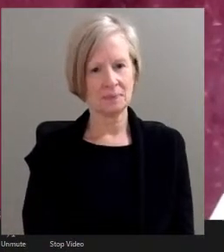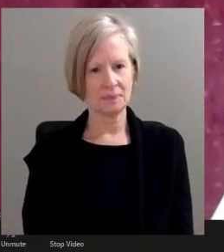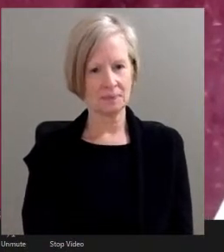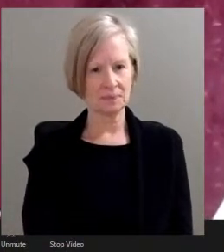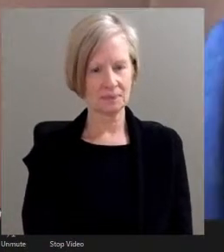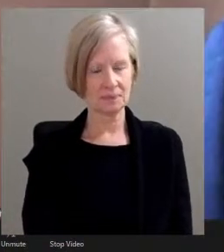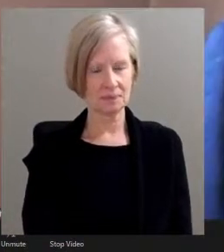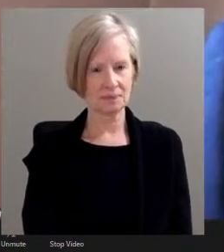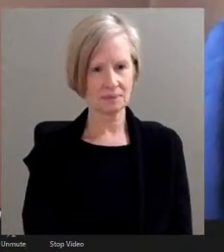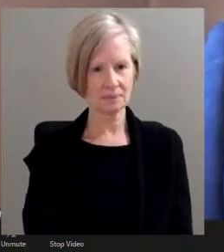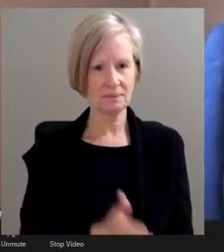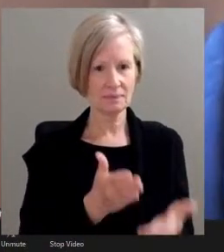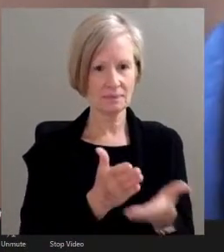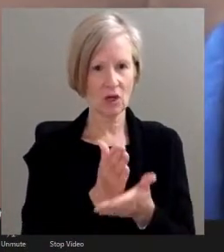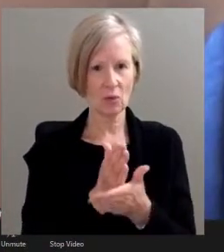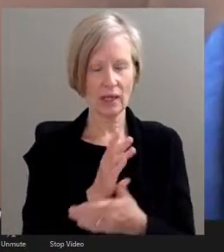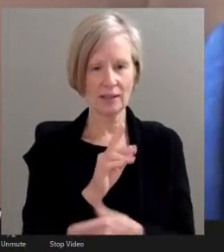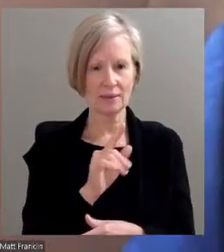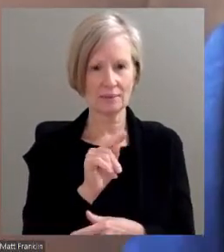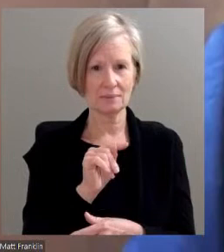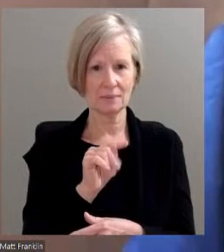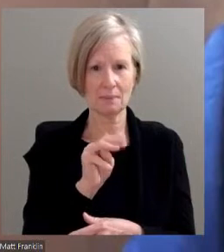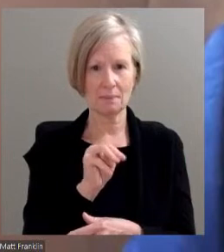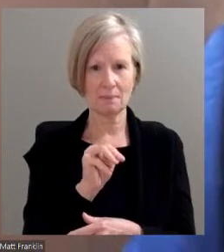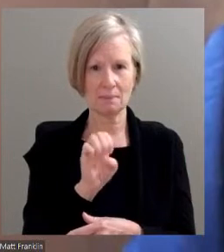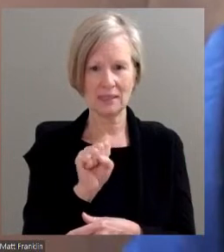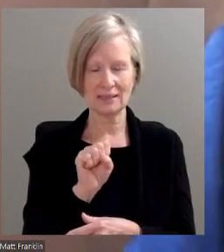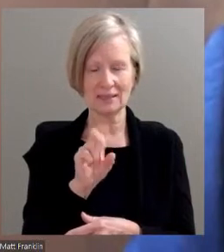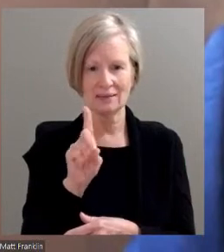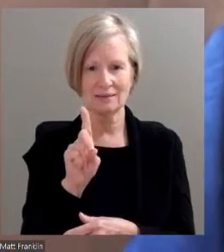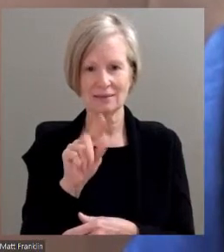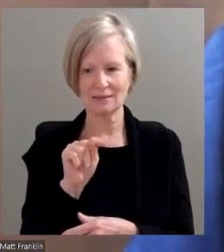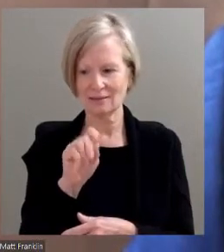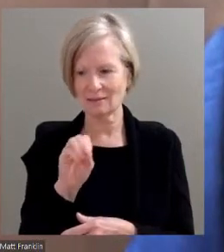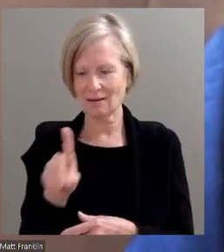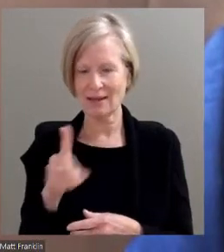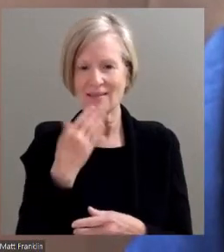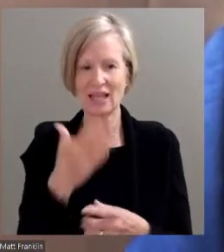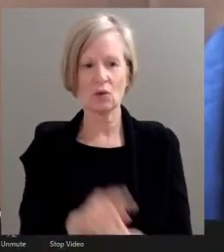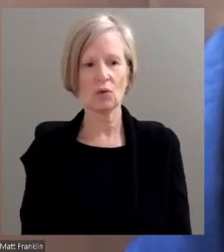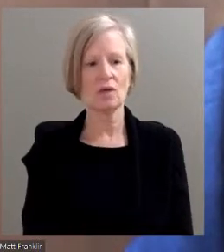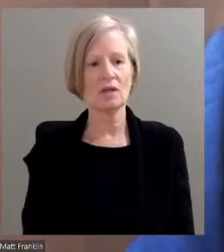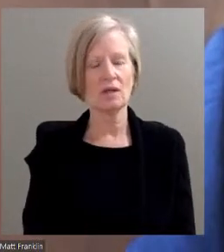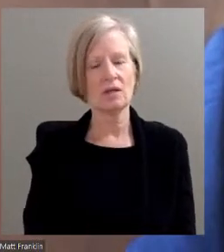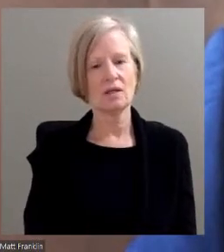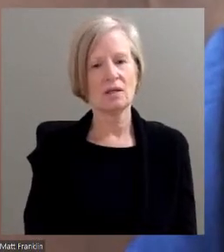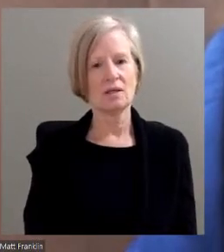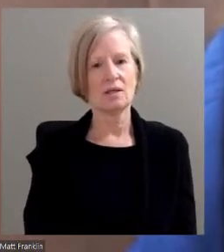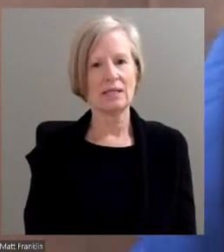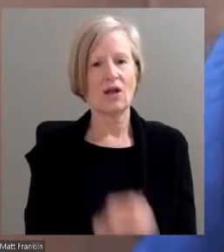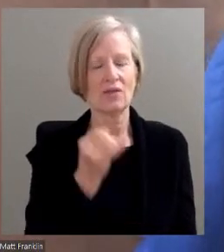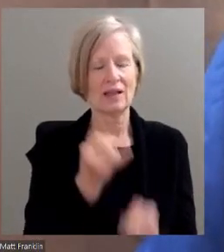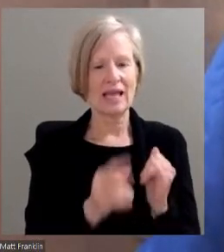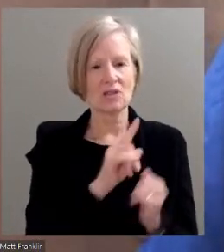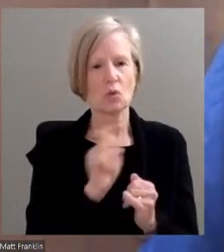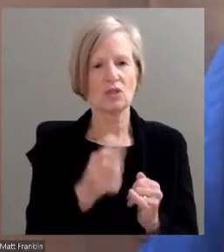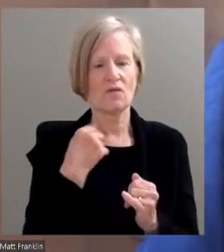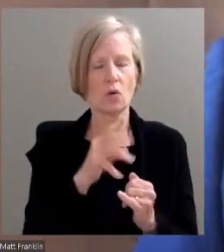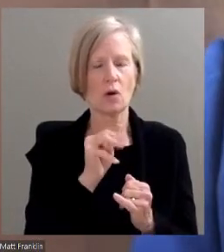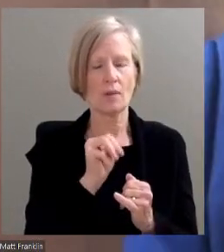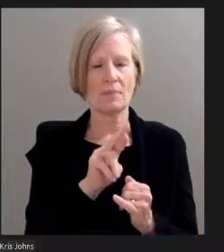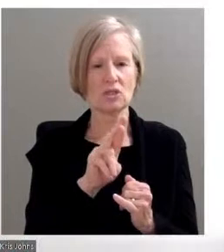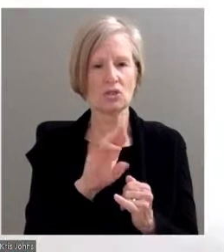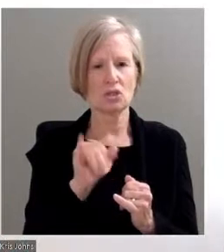All right, Ms. Todd, thank you so much. And finally, the question is now being posed to Mr. Chris Johns. You have two minutes to